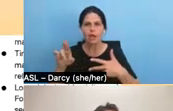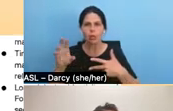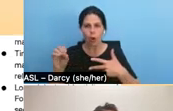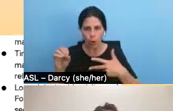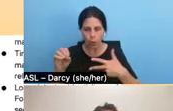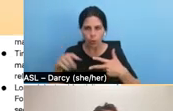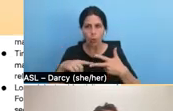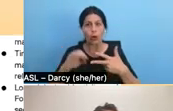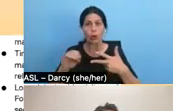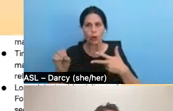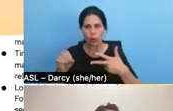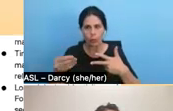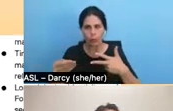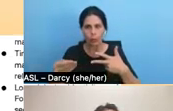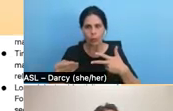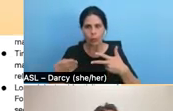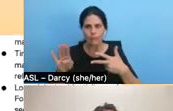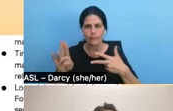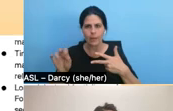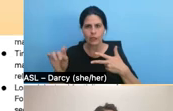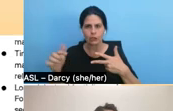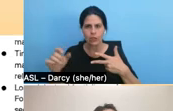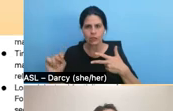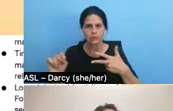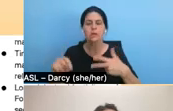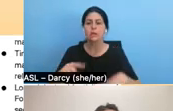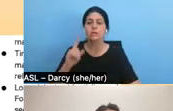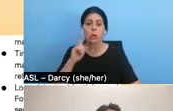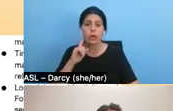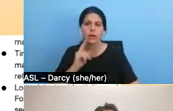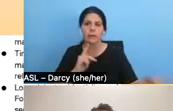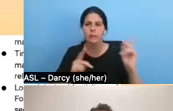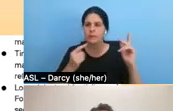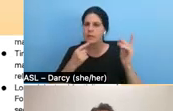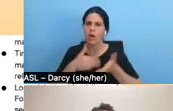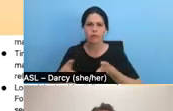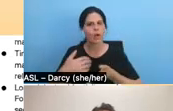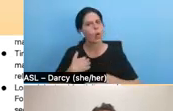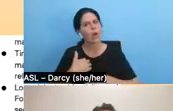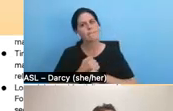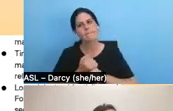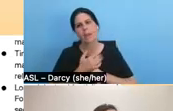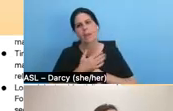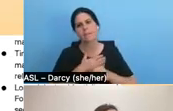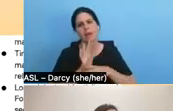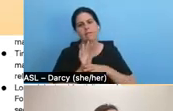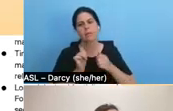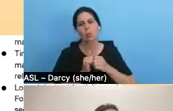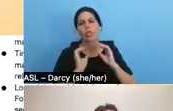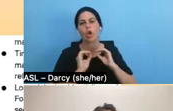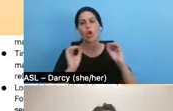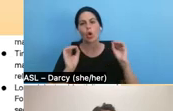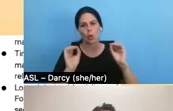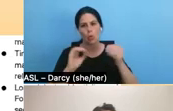and you, we hear a lot people saying, oh, I made my film on no money. I made my film on under $10,000.